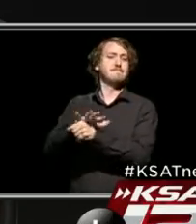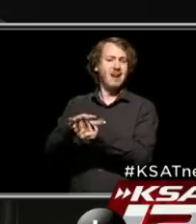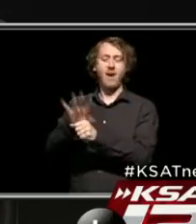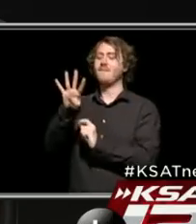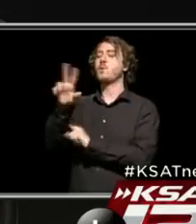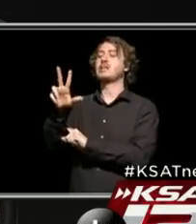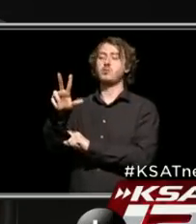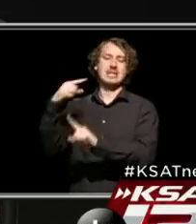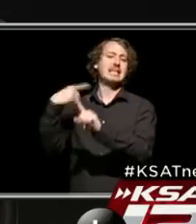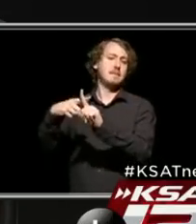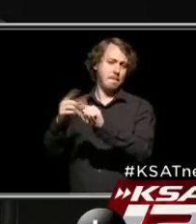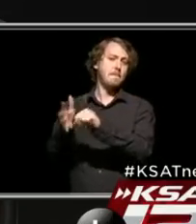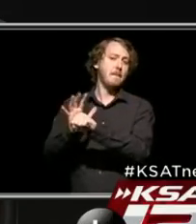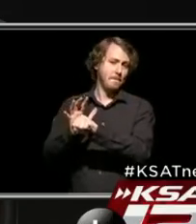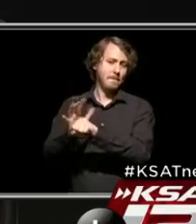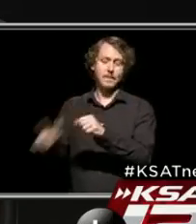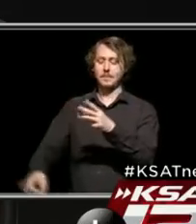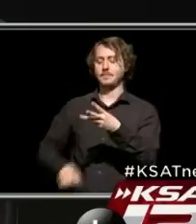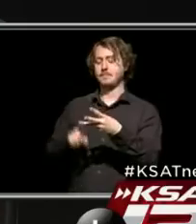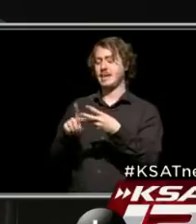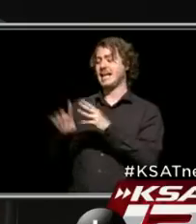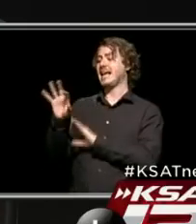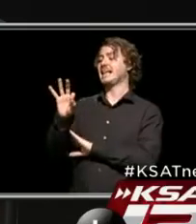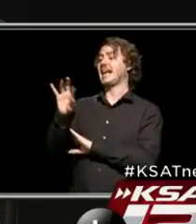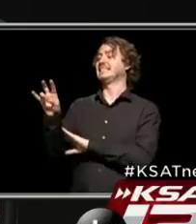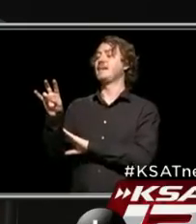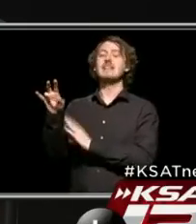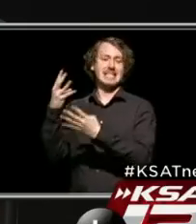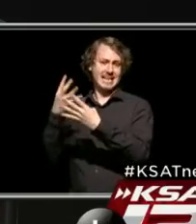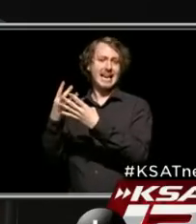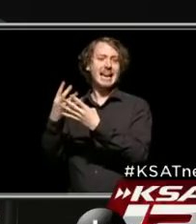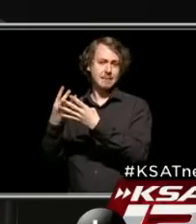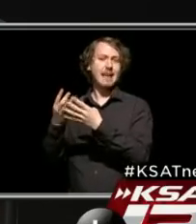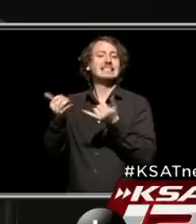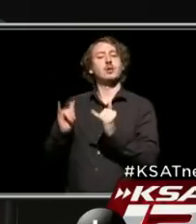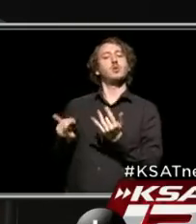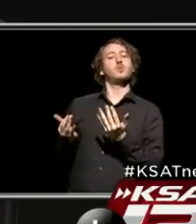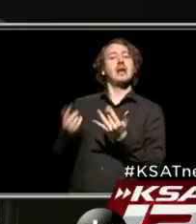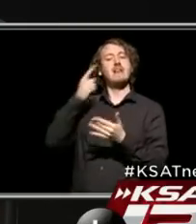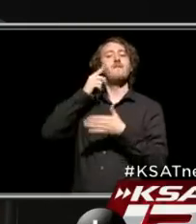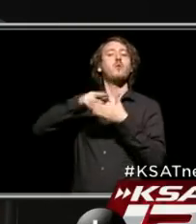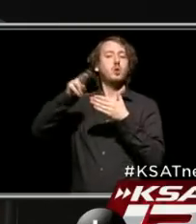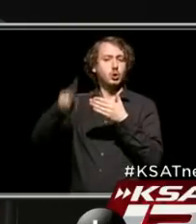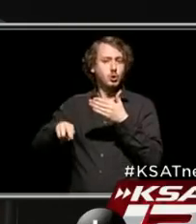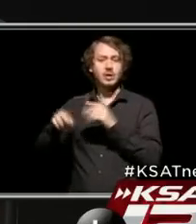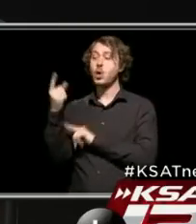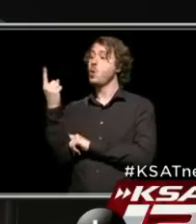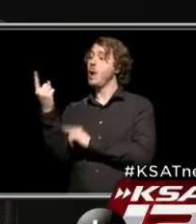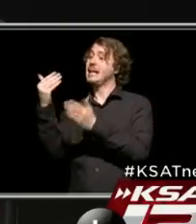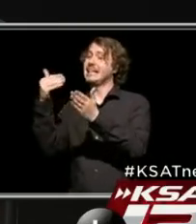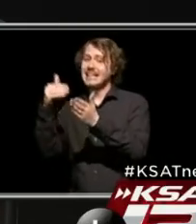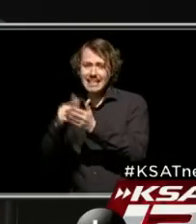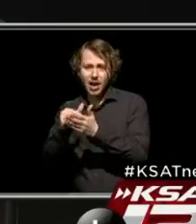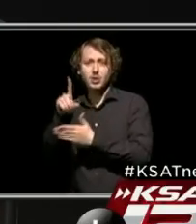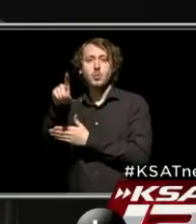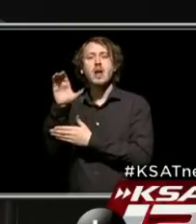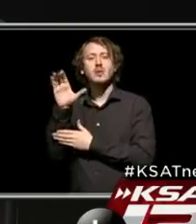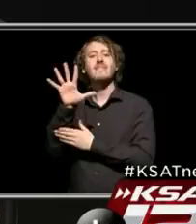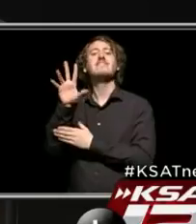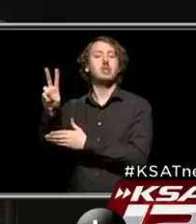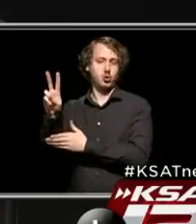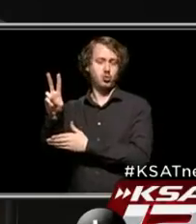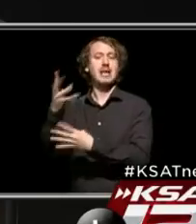97 inmates are pending test results. And 1,152 of the inmates are